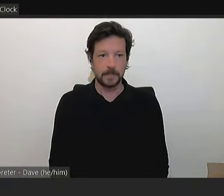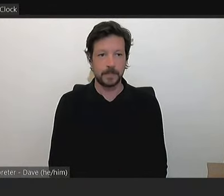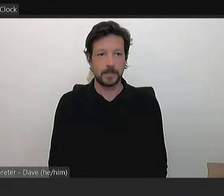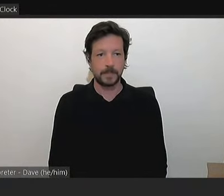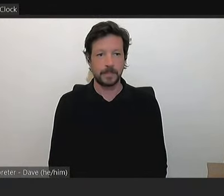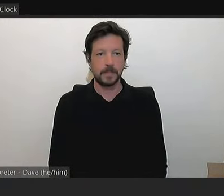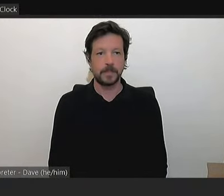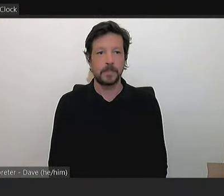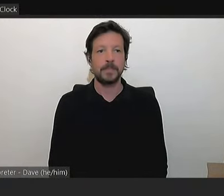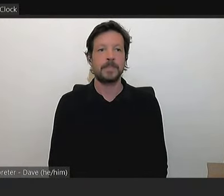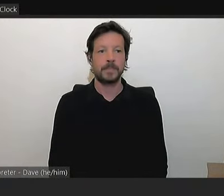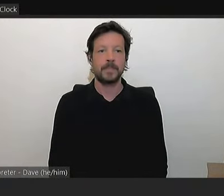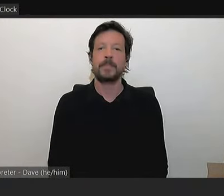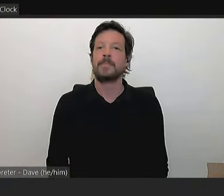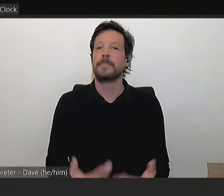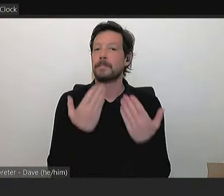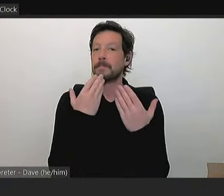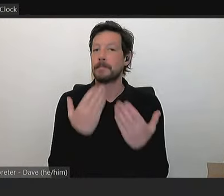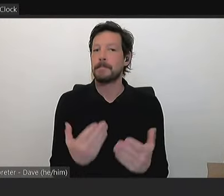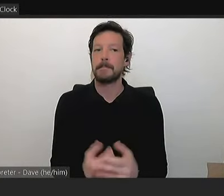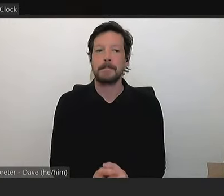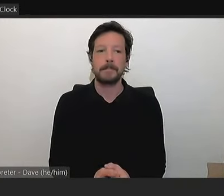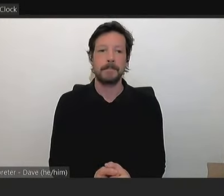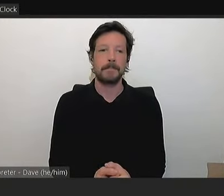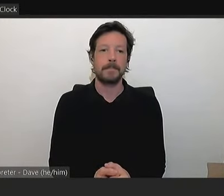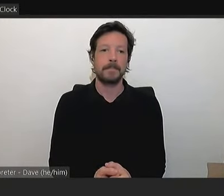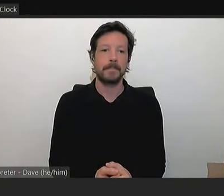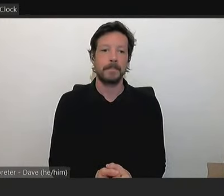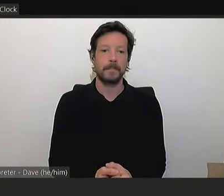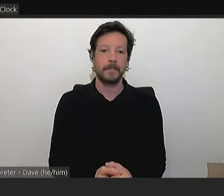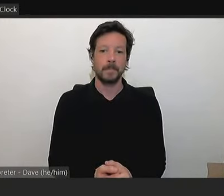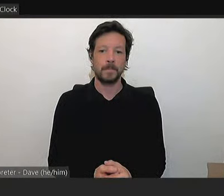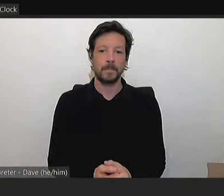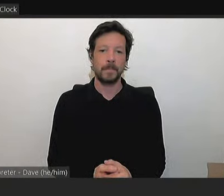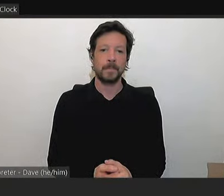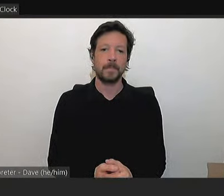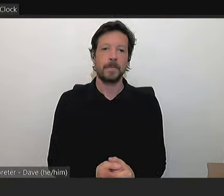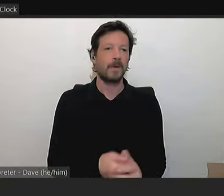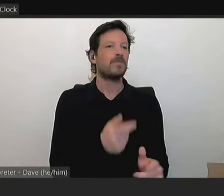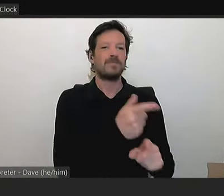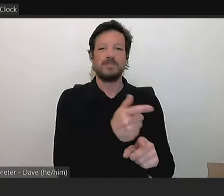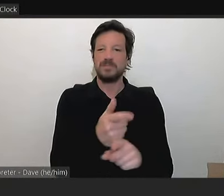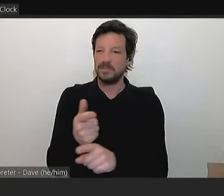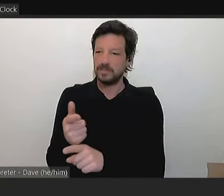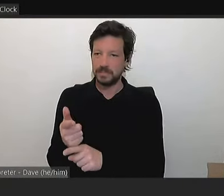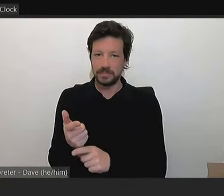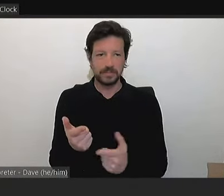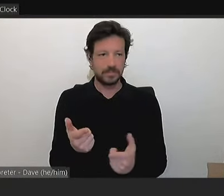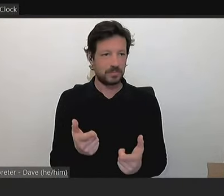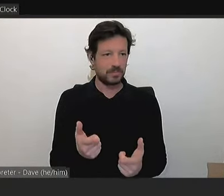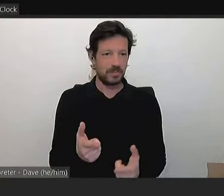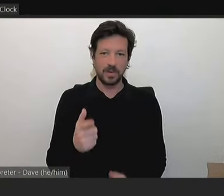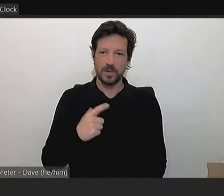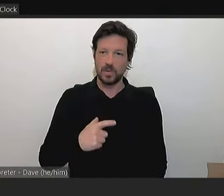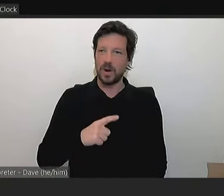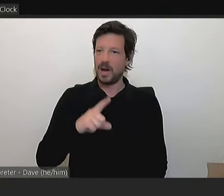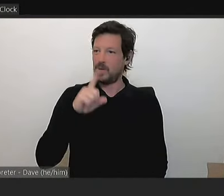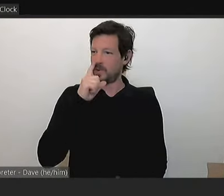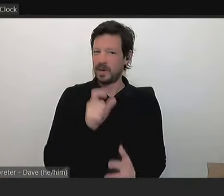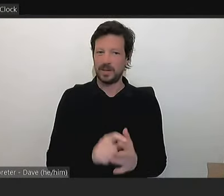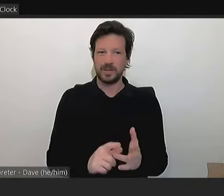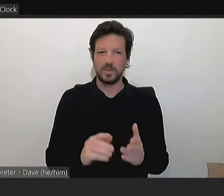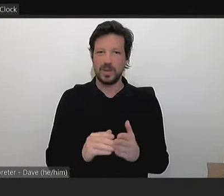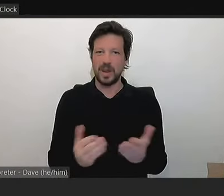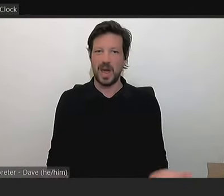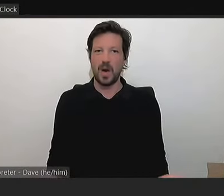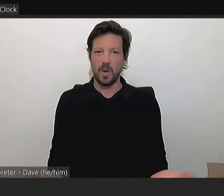Williams. Look, I haven't heard any arguments at all tonight about why this can't be done now. Firstly, I'm not convinced